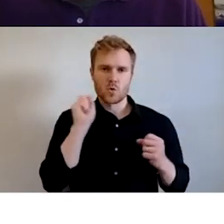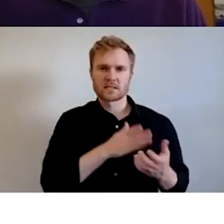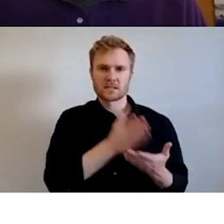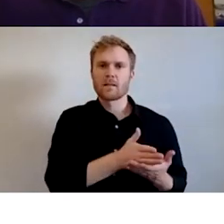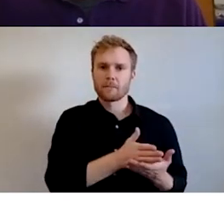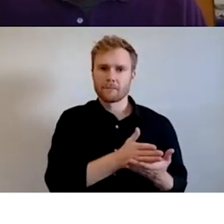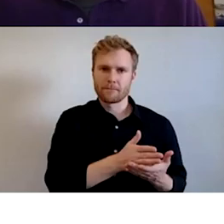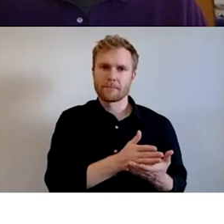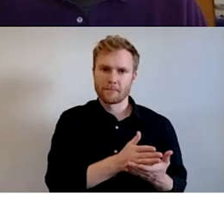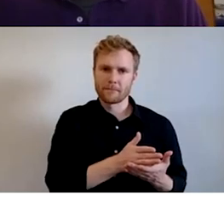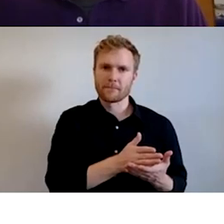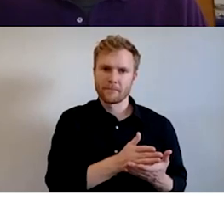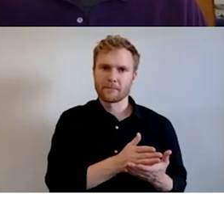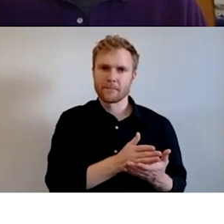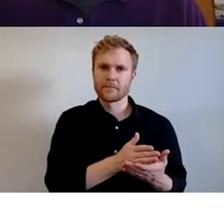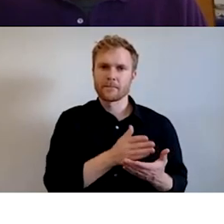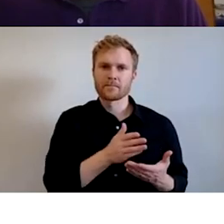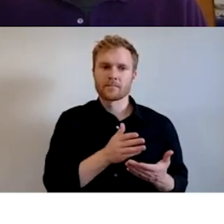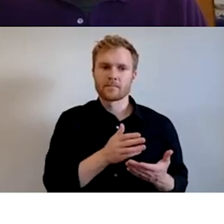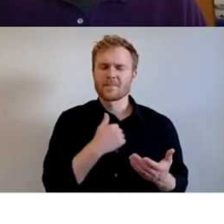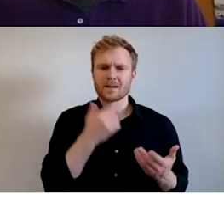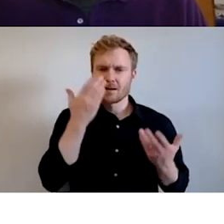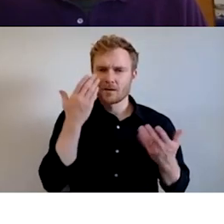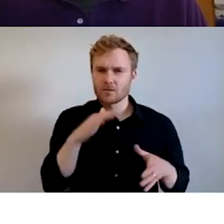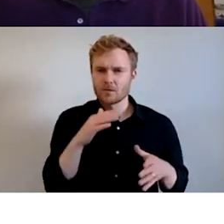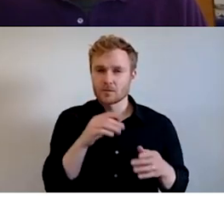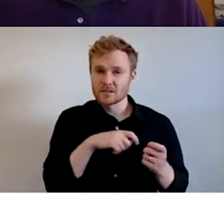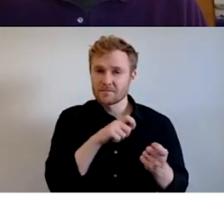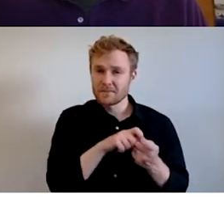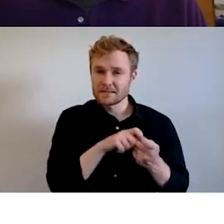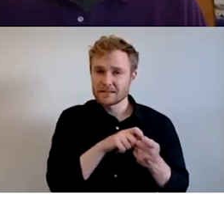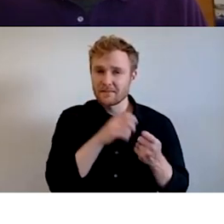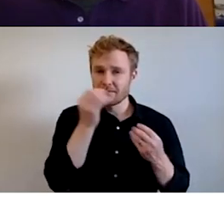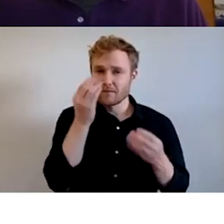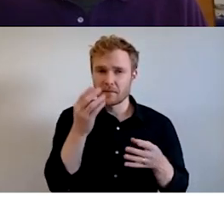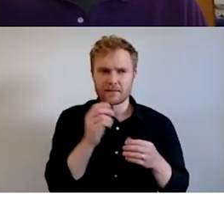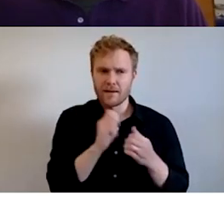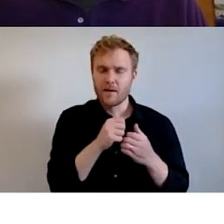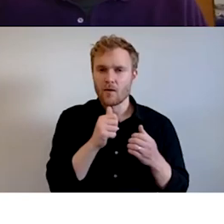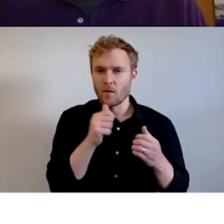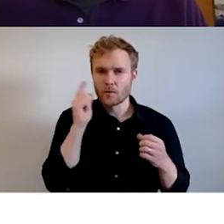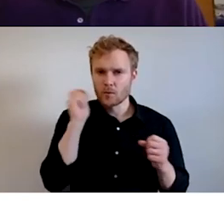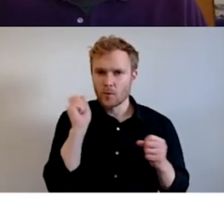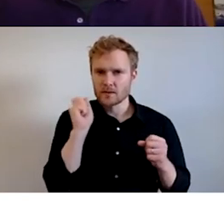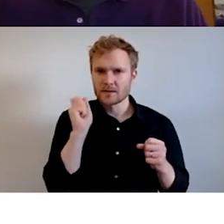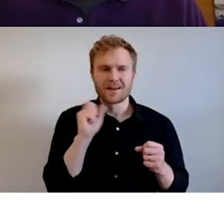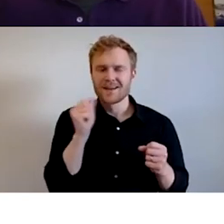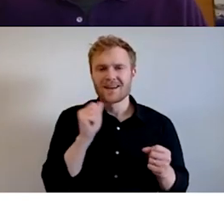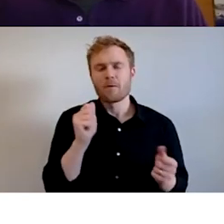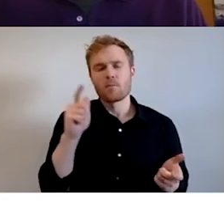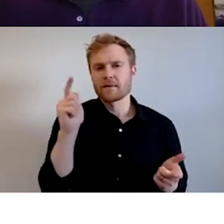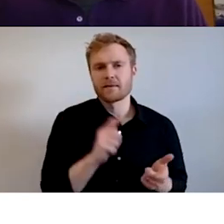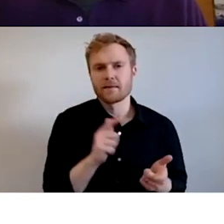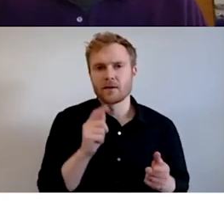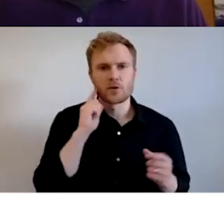what we, what we, I don't know the particular details of that noise mitigation yet. It certainly is not going to be like a noise reduction. I don't want to give that